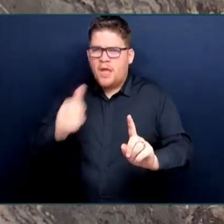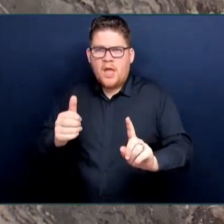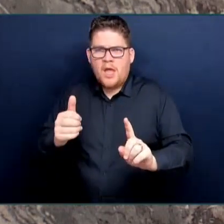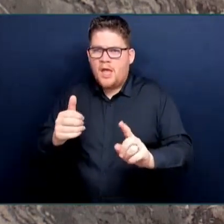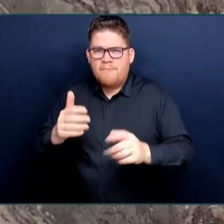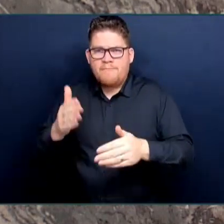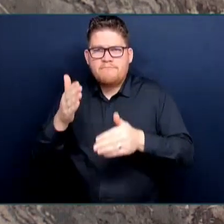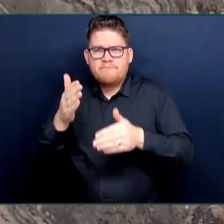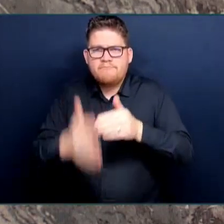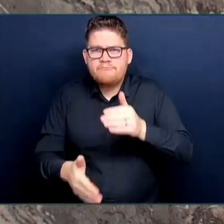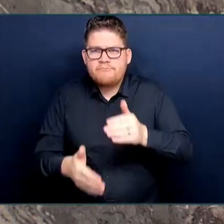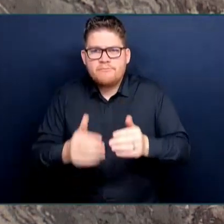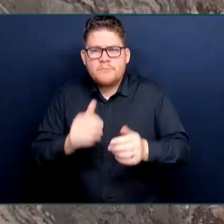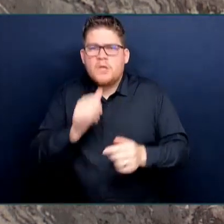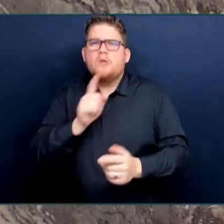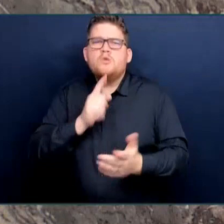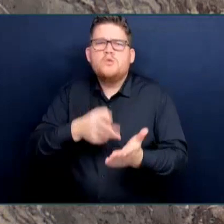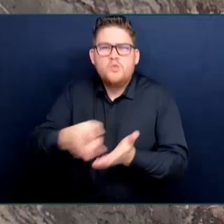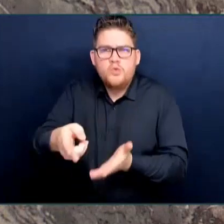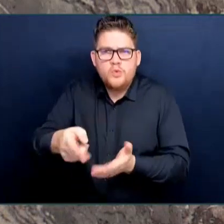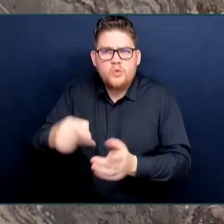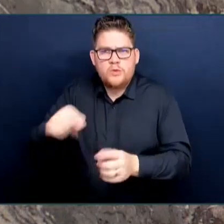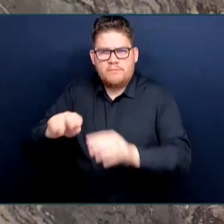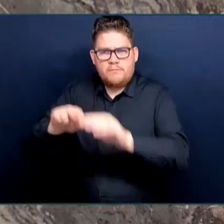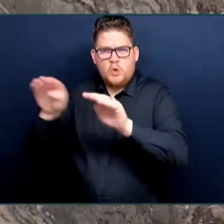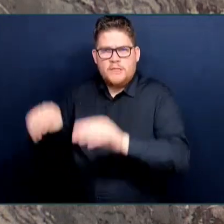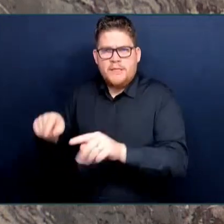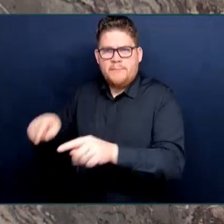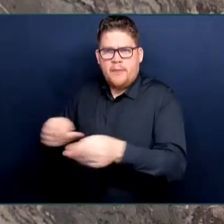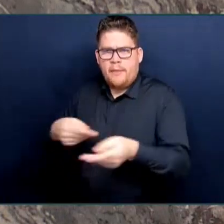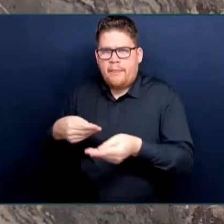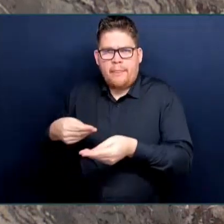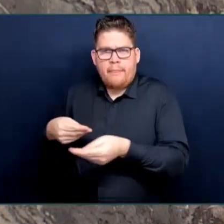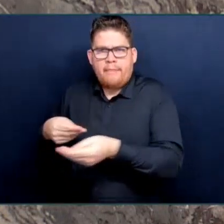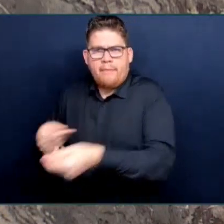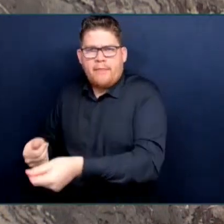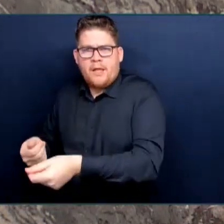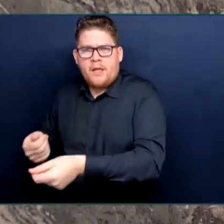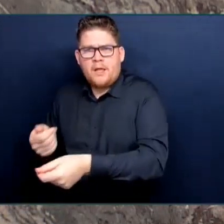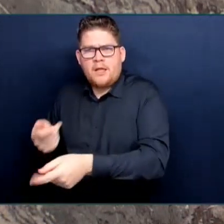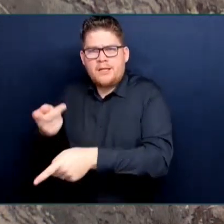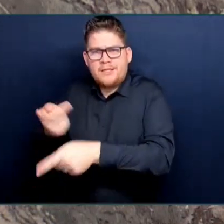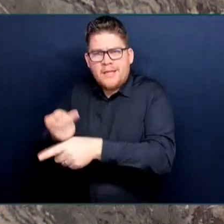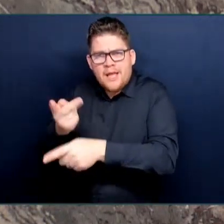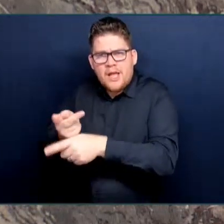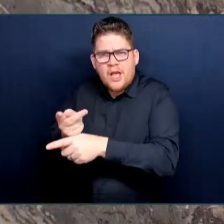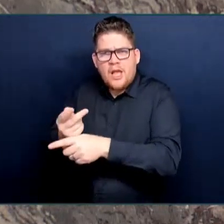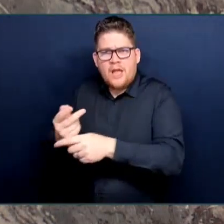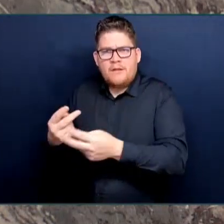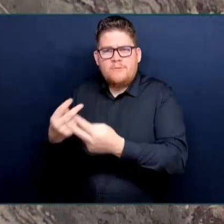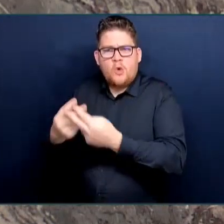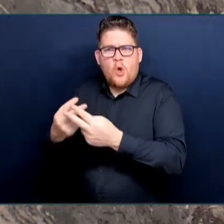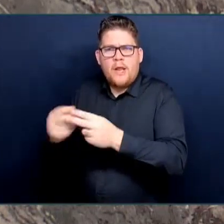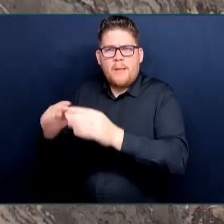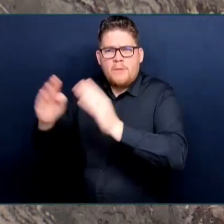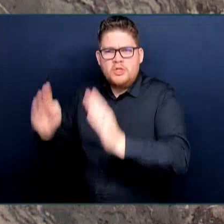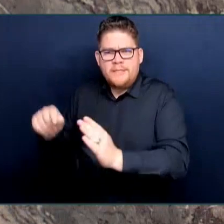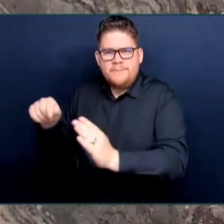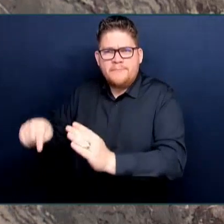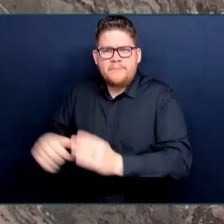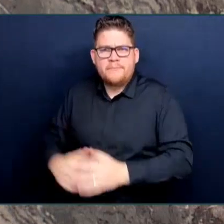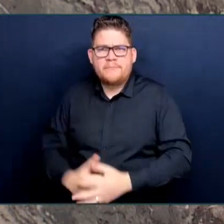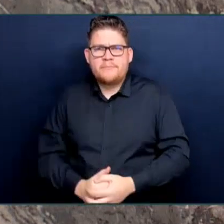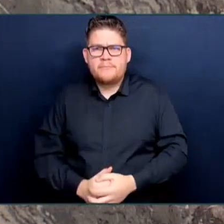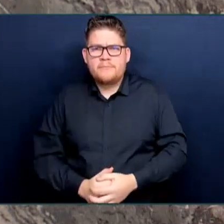facility in Colwood. Instead of that facility being $46 billion over the initial budget estimate,